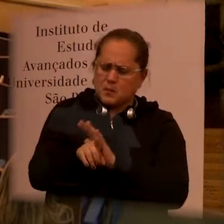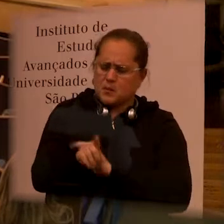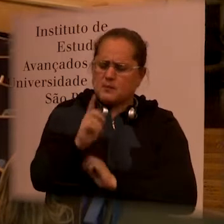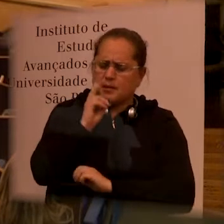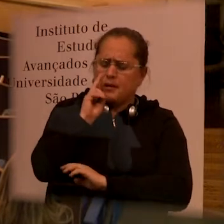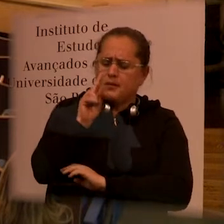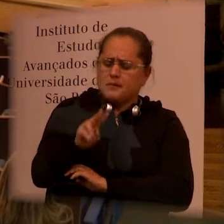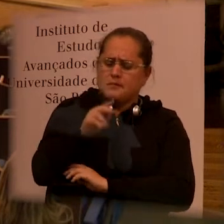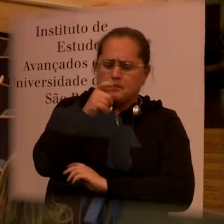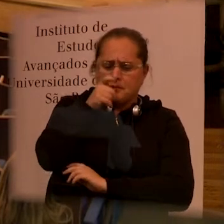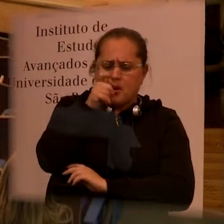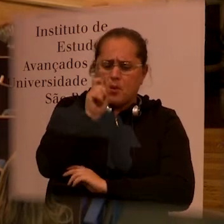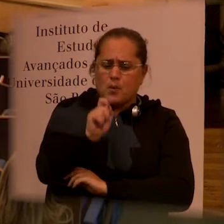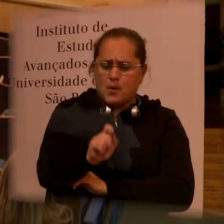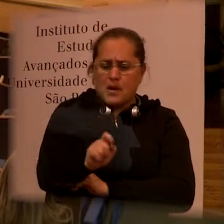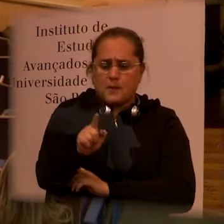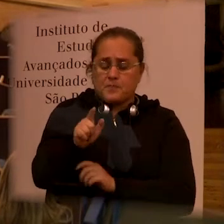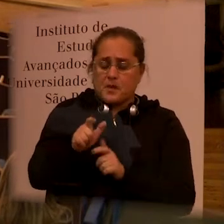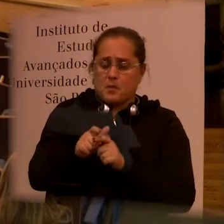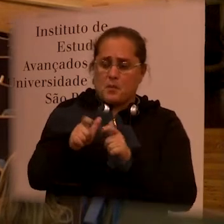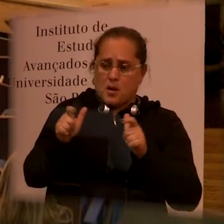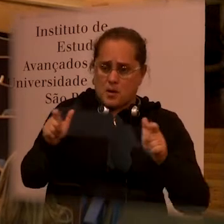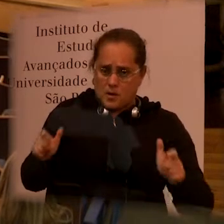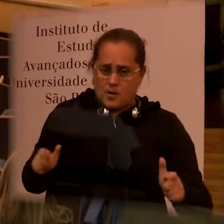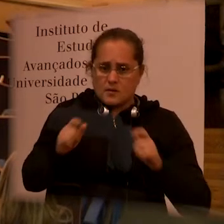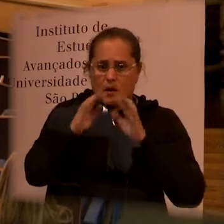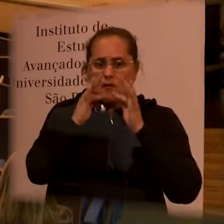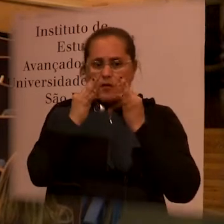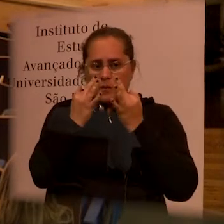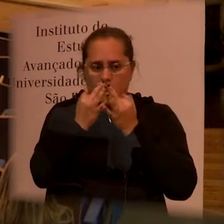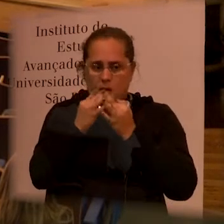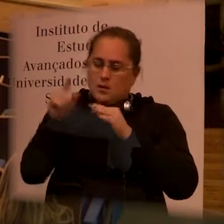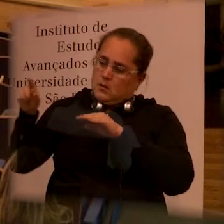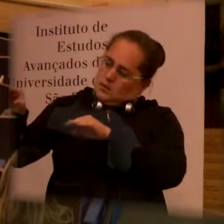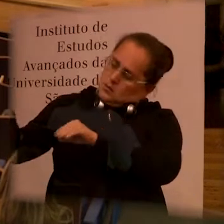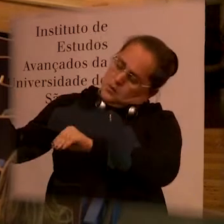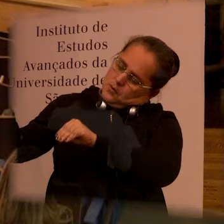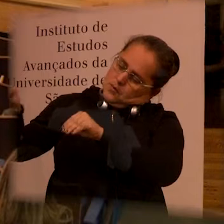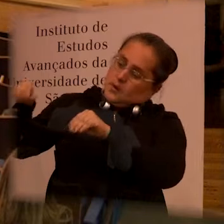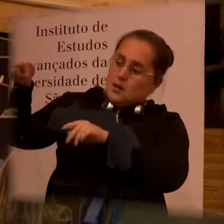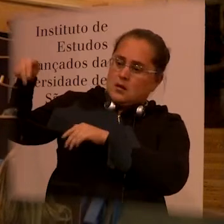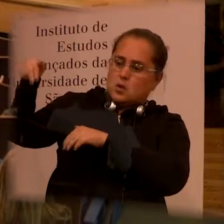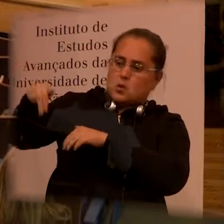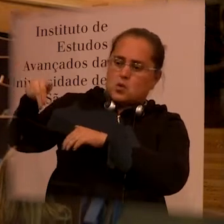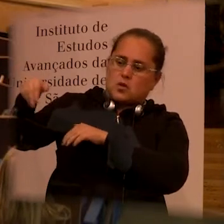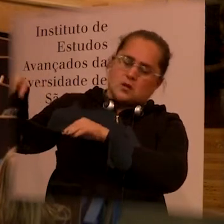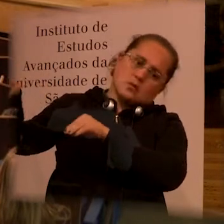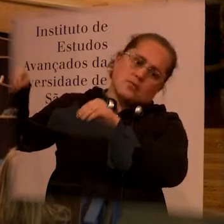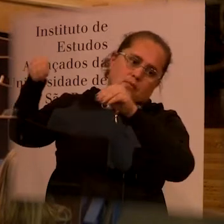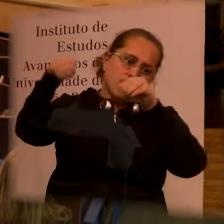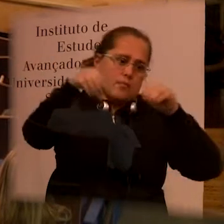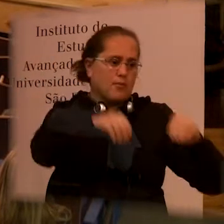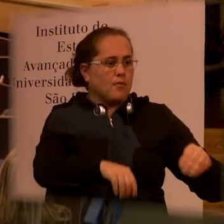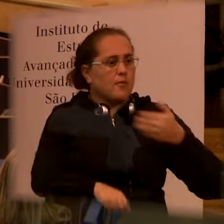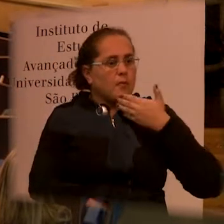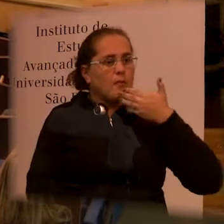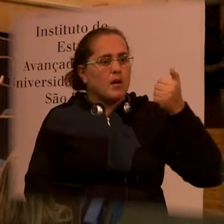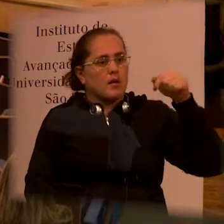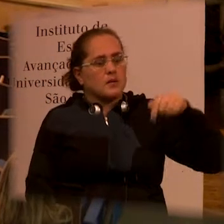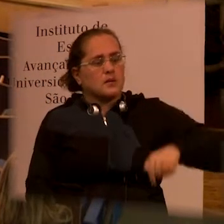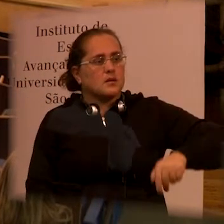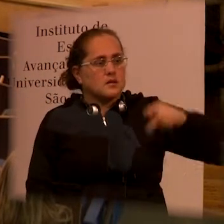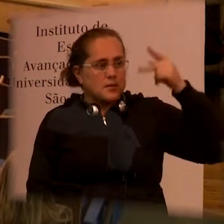observed that most of them are from families from the Northeast who are coming to San Paolo for